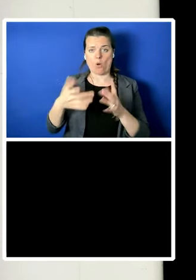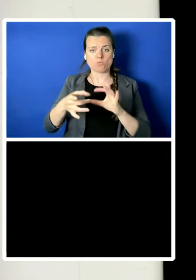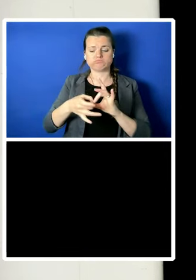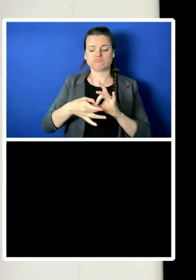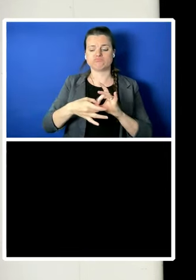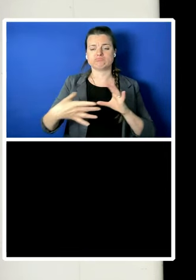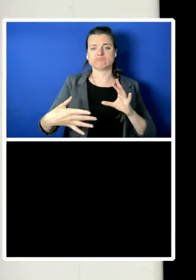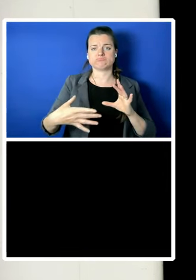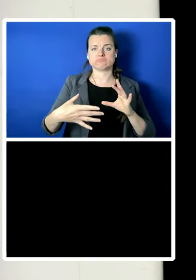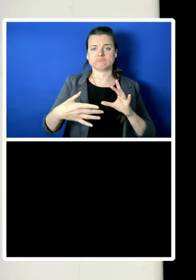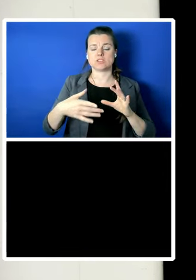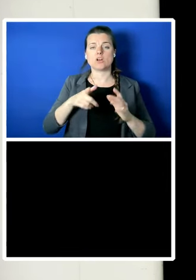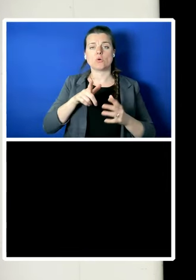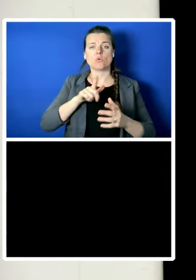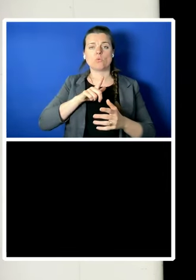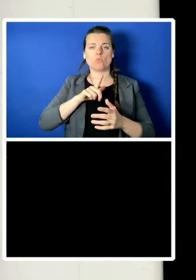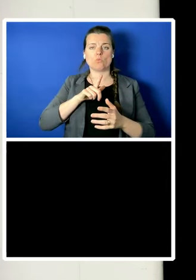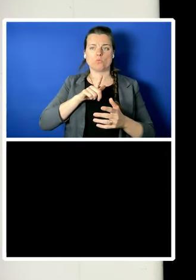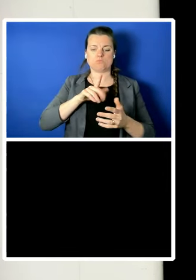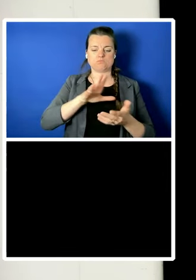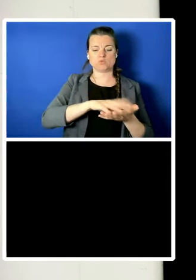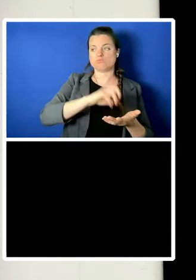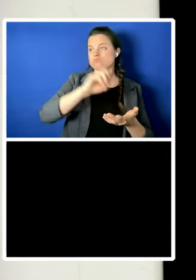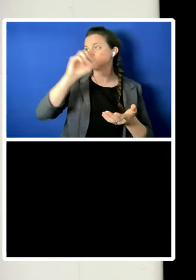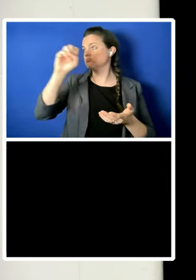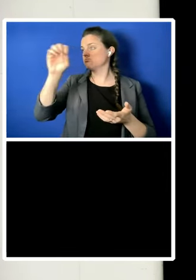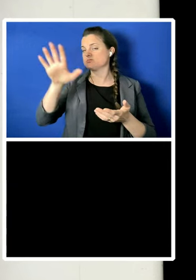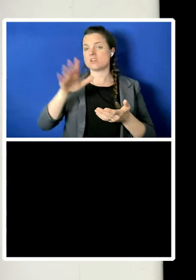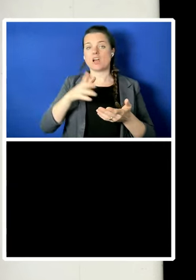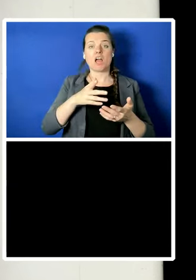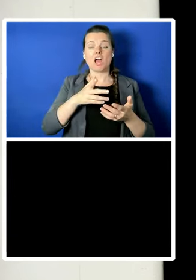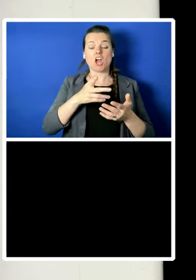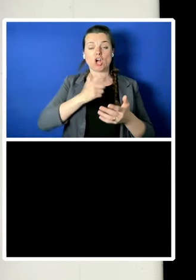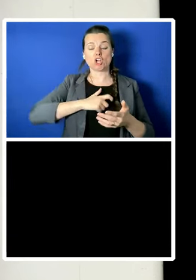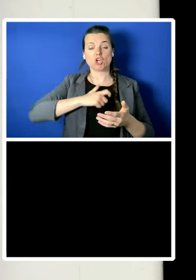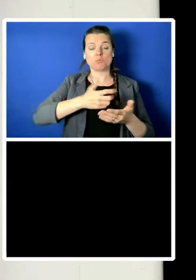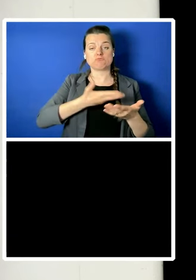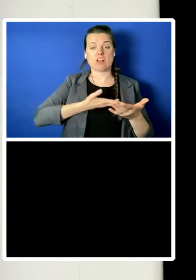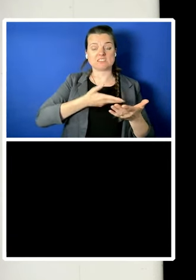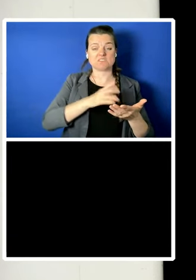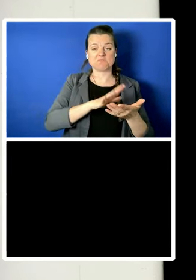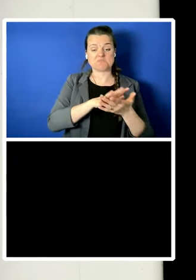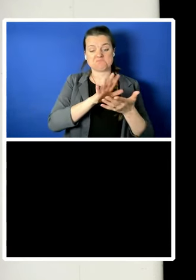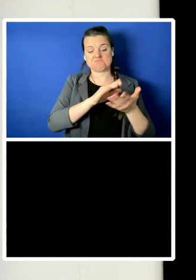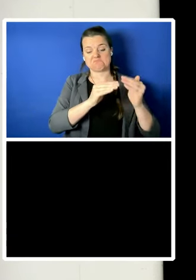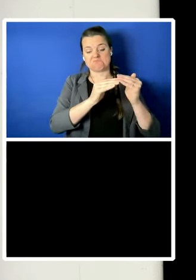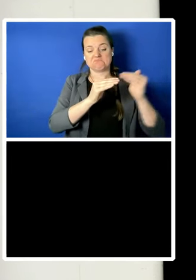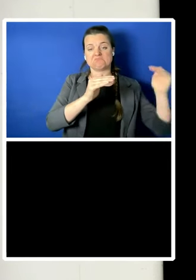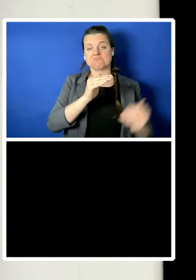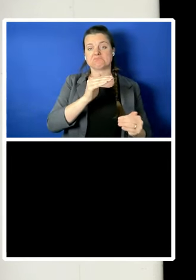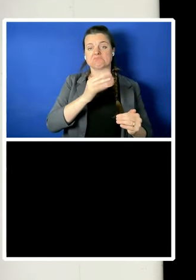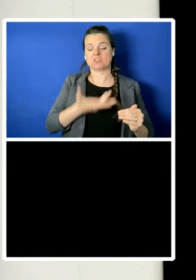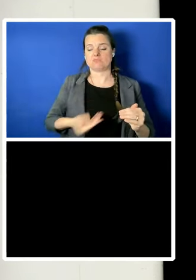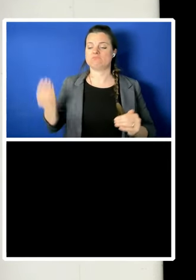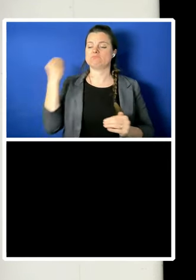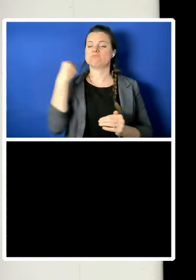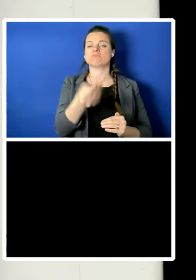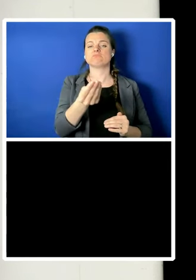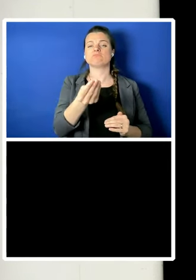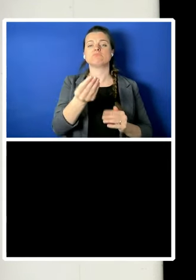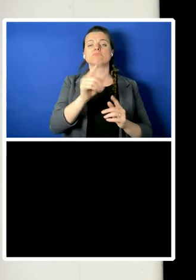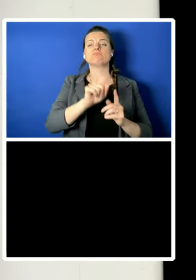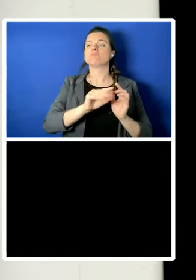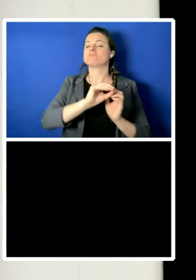Safety of Rwanda Act. This overturned a finding of fact by our Supreme